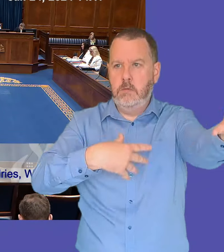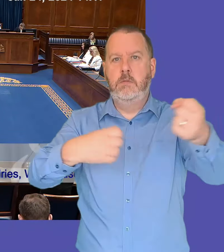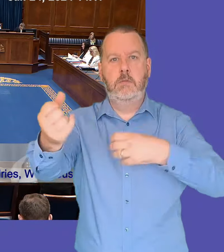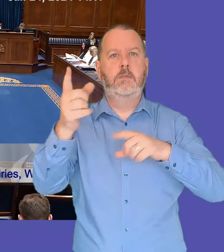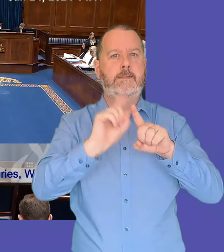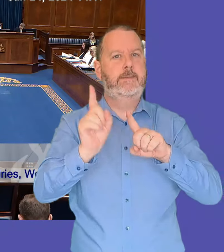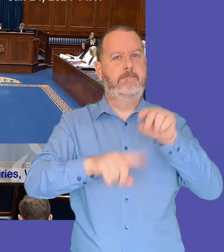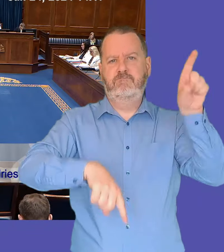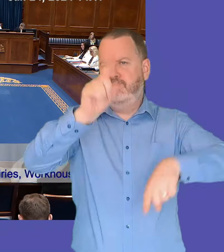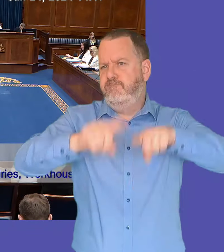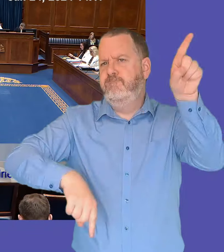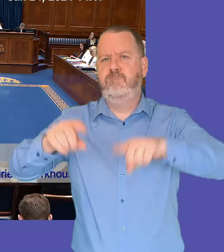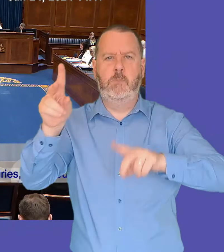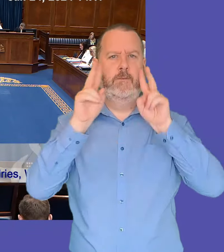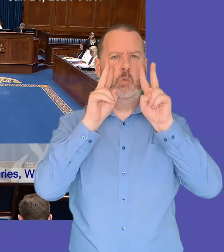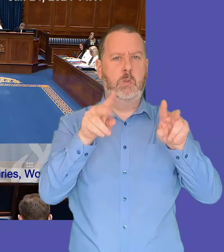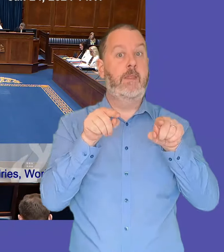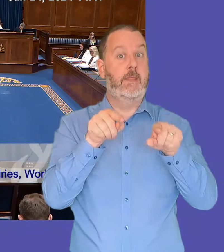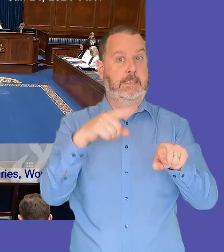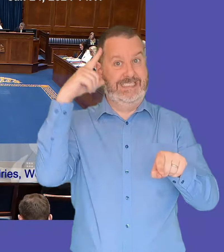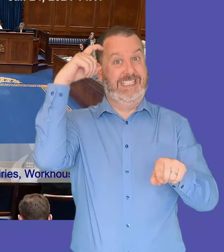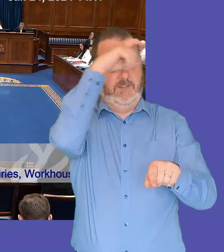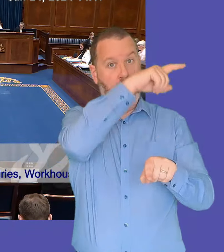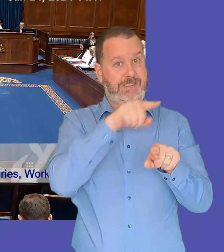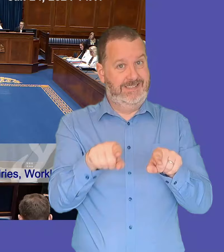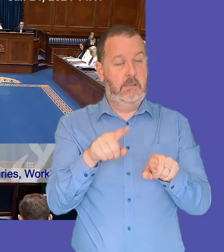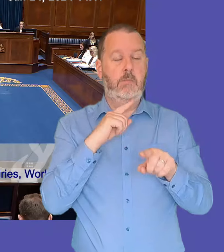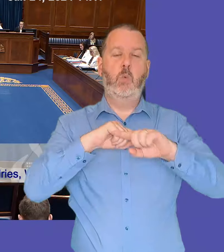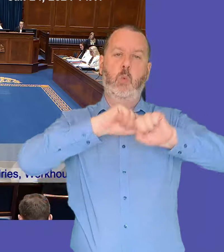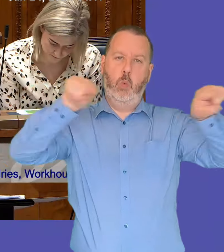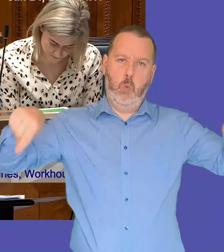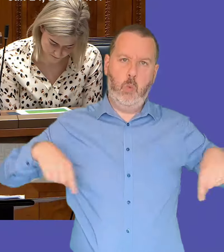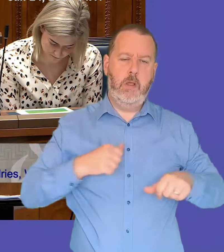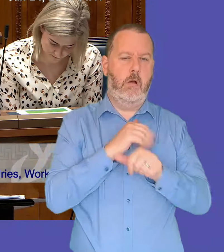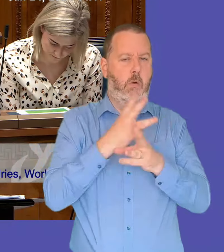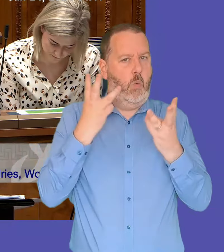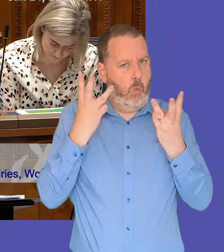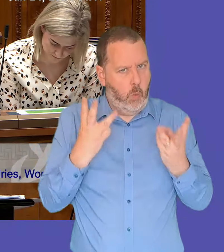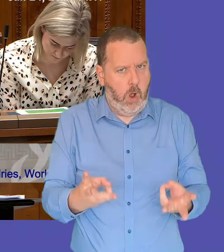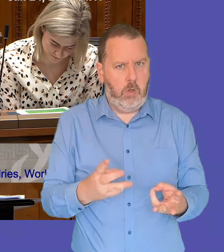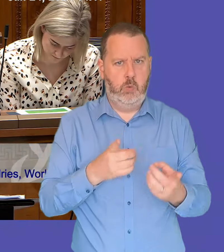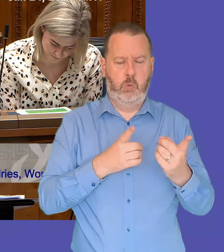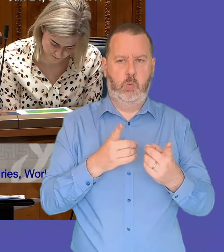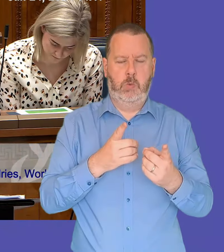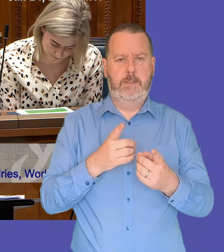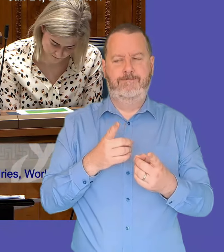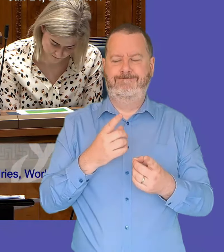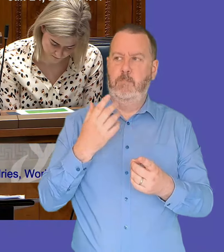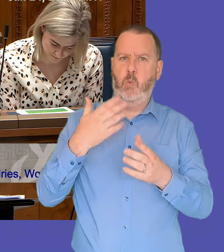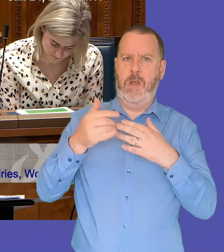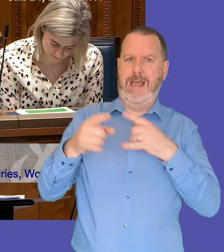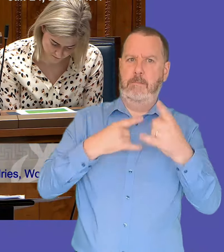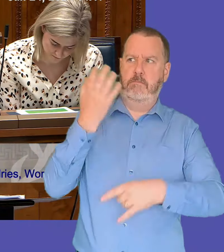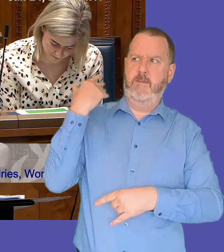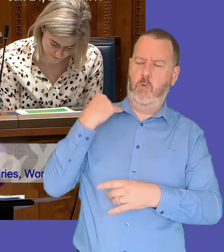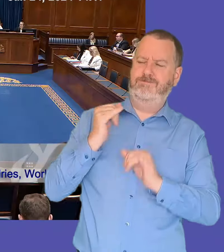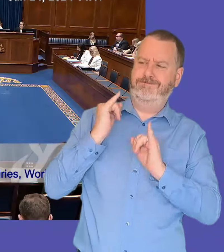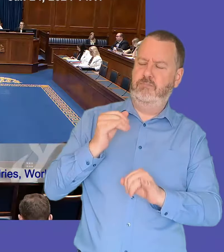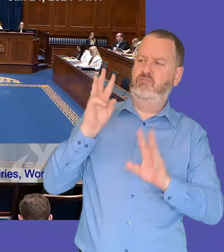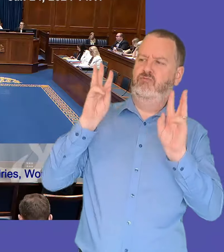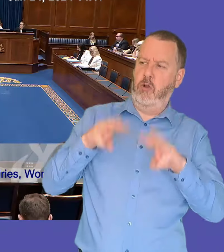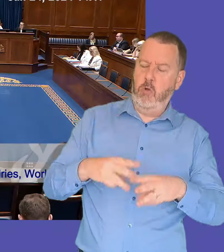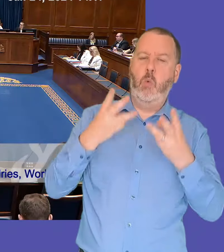most difficult parts of our path and i think we're all personally committed to helping to right the wrongs of the past for these victims and survivors